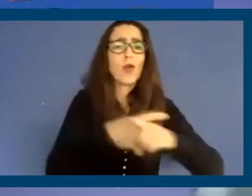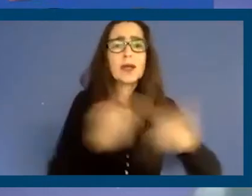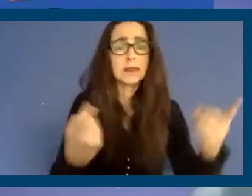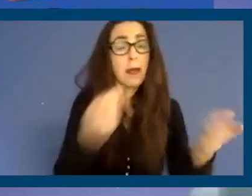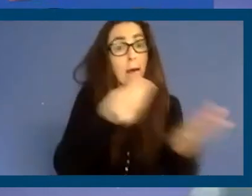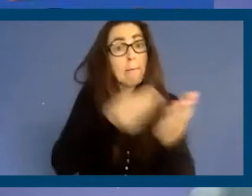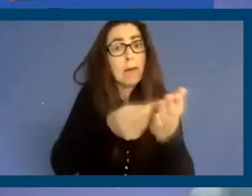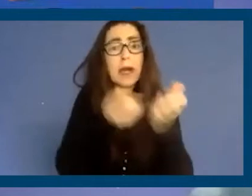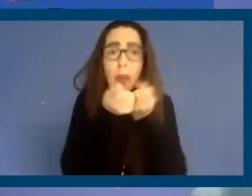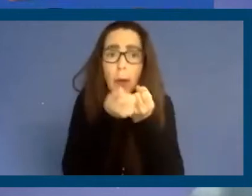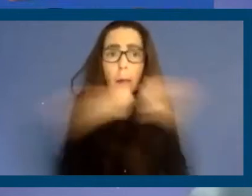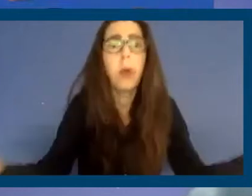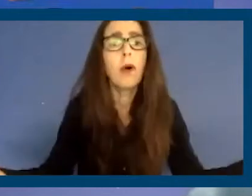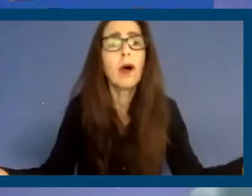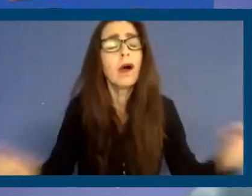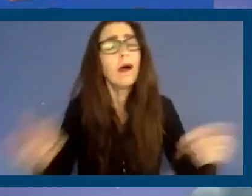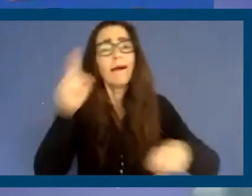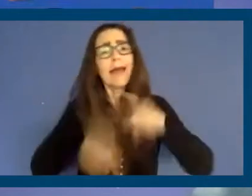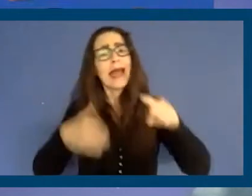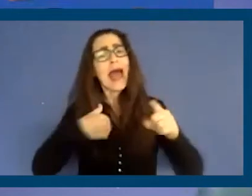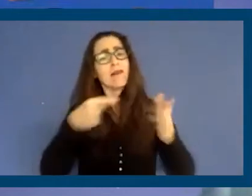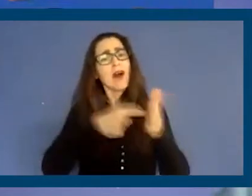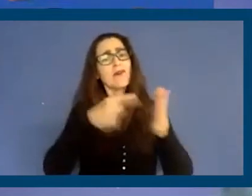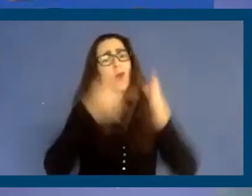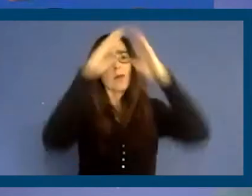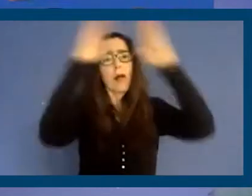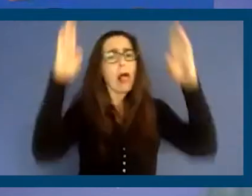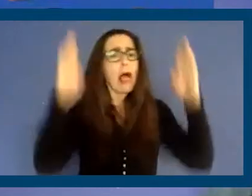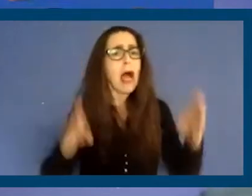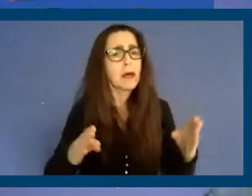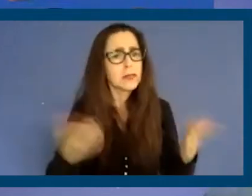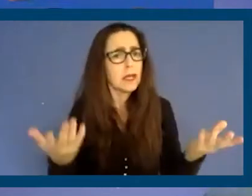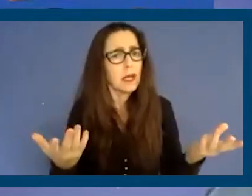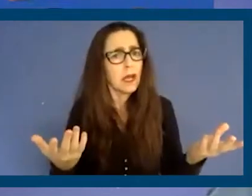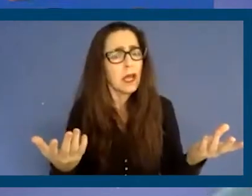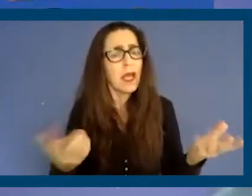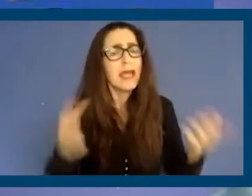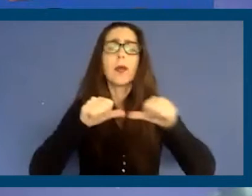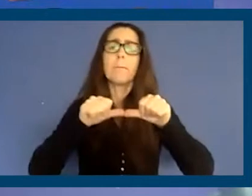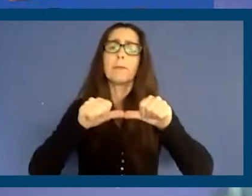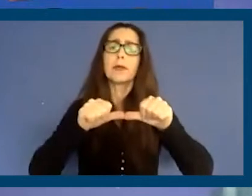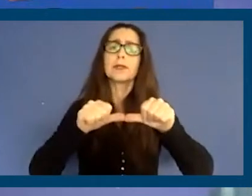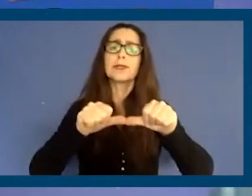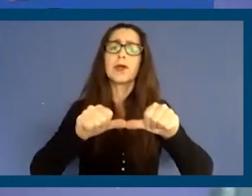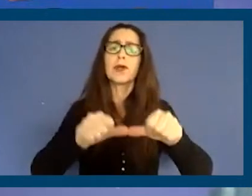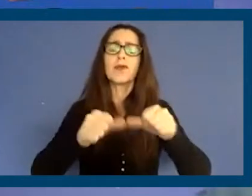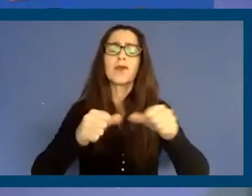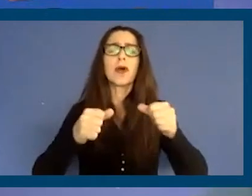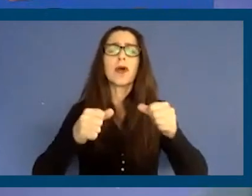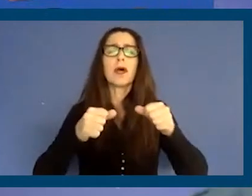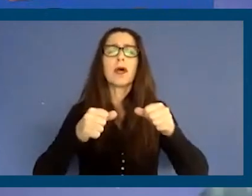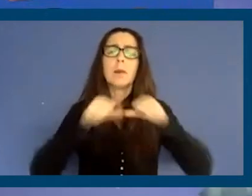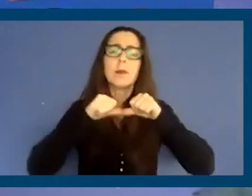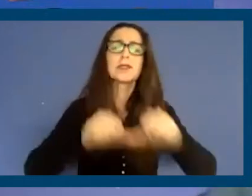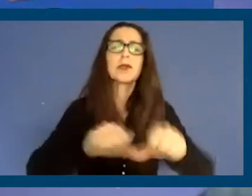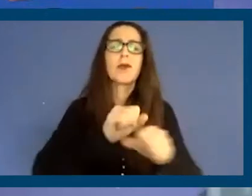doesn't exist to provide that affordable housing. We also need to preserve our existing affordable housing. Because